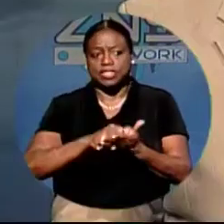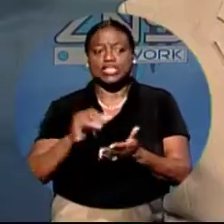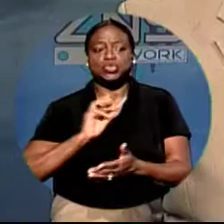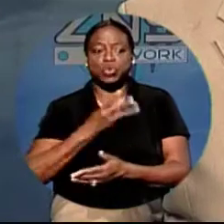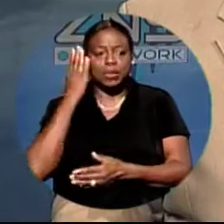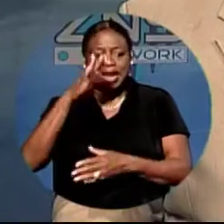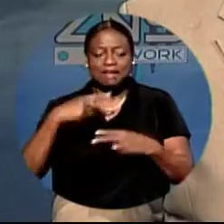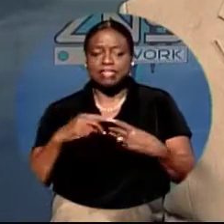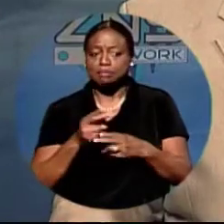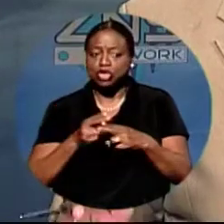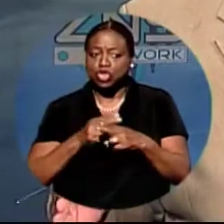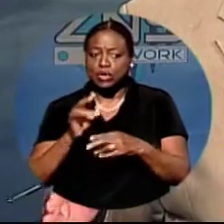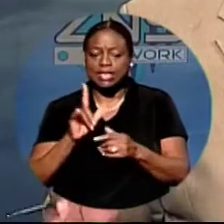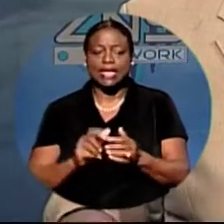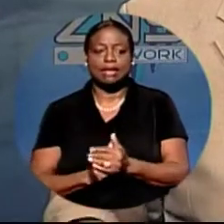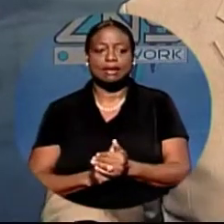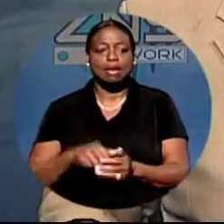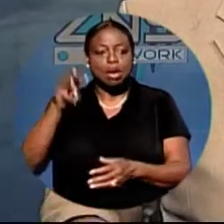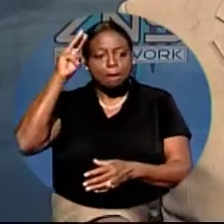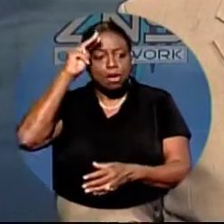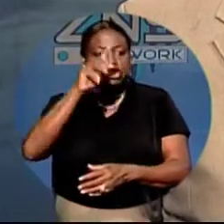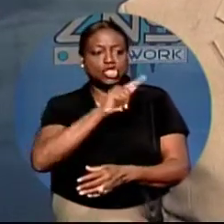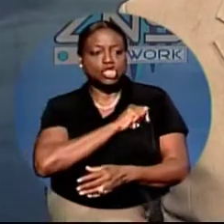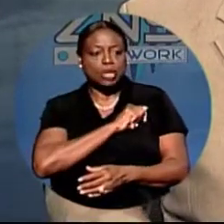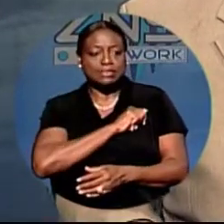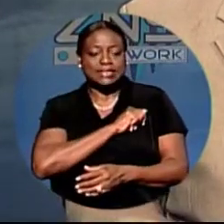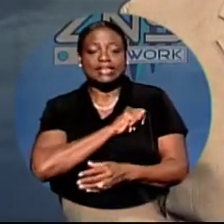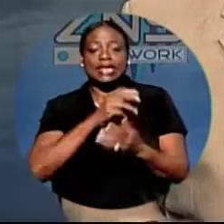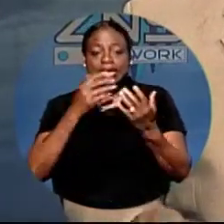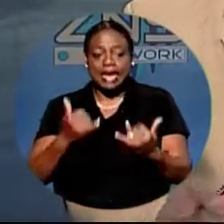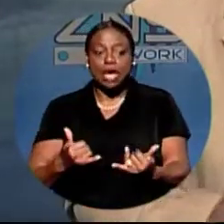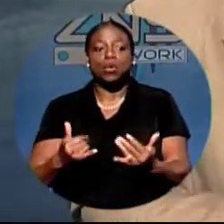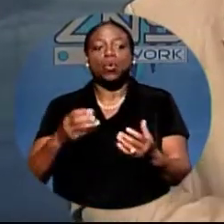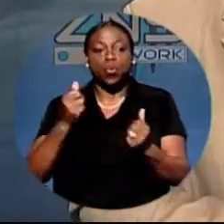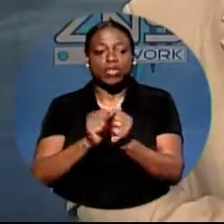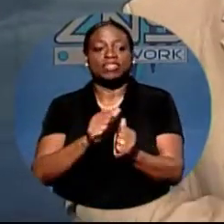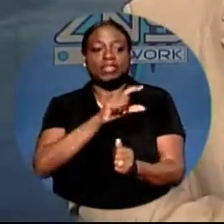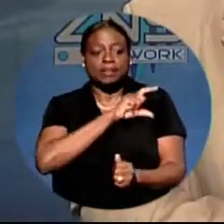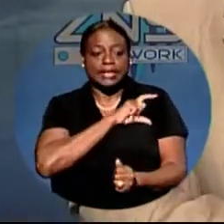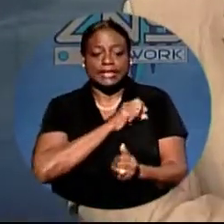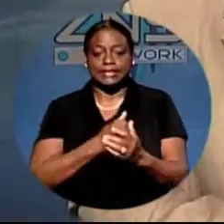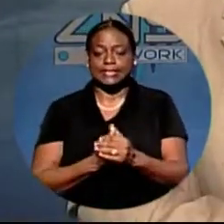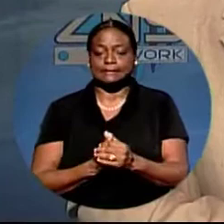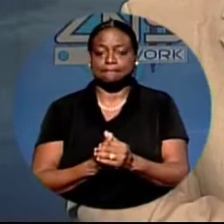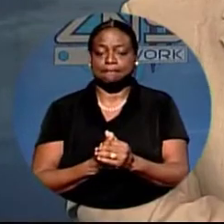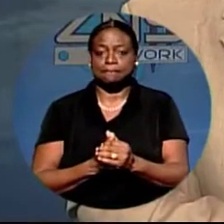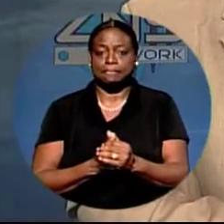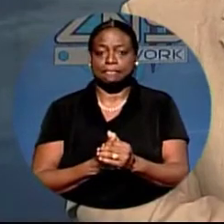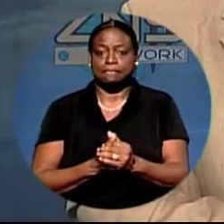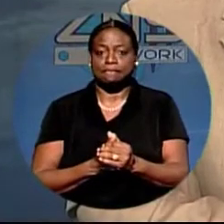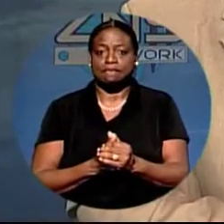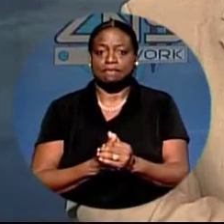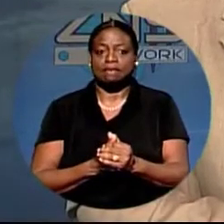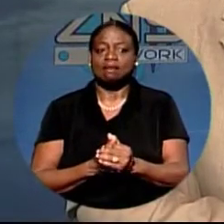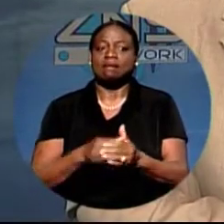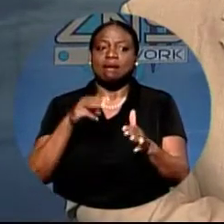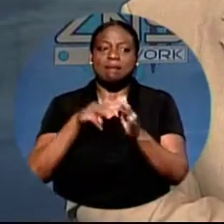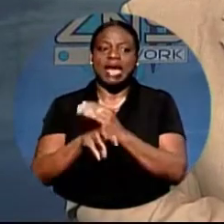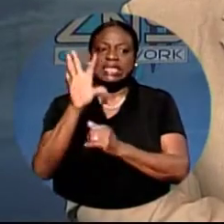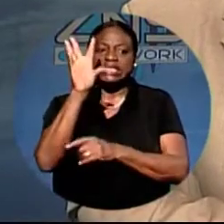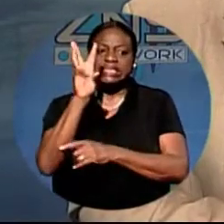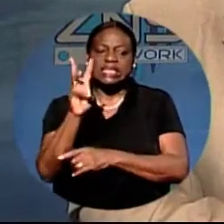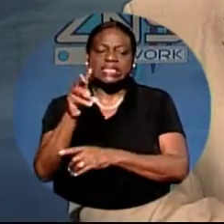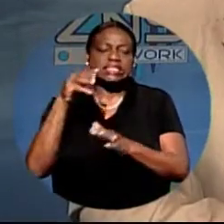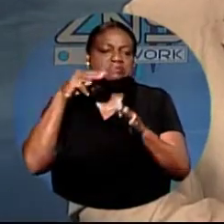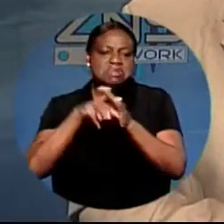shortly. Again, we tell you, Montee Thompson has just been taken into custody by police. Well, now this marks six murders in a matter of